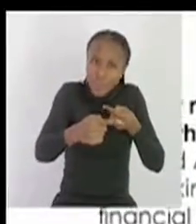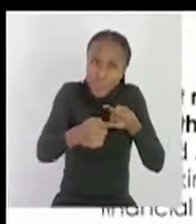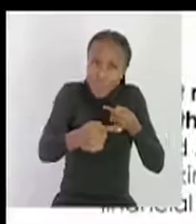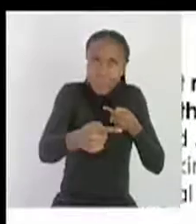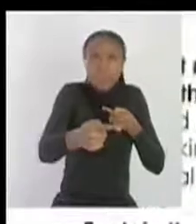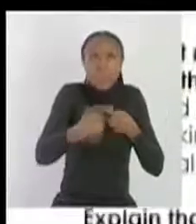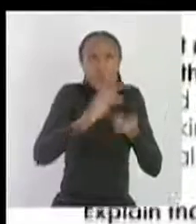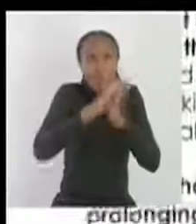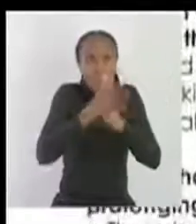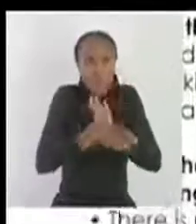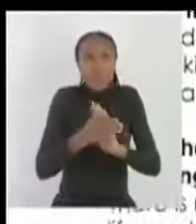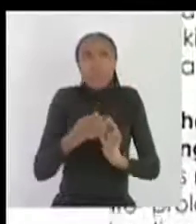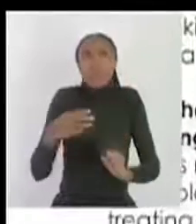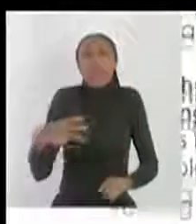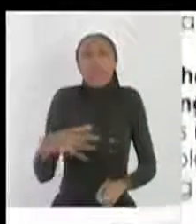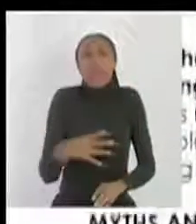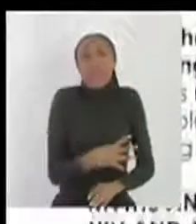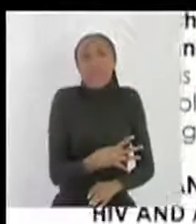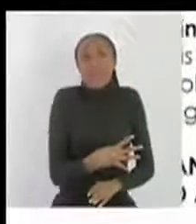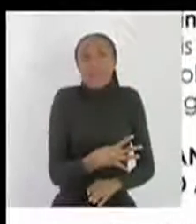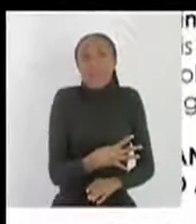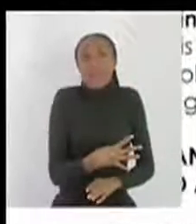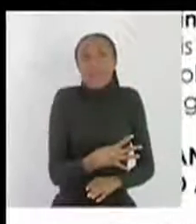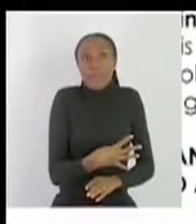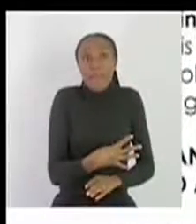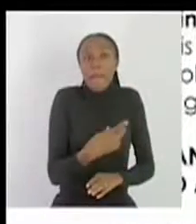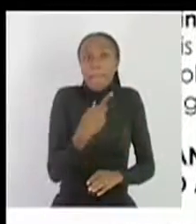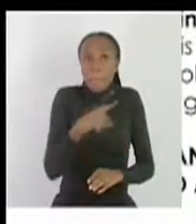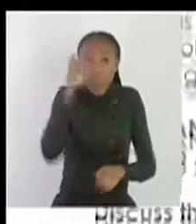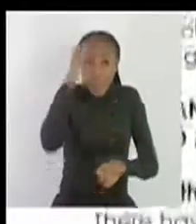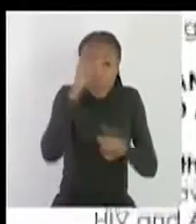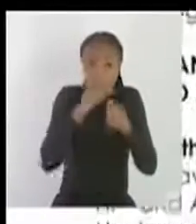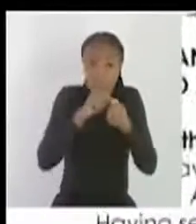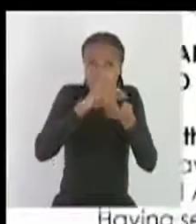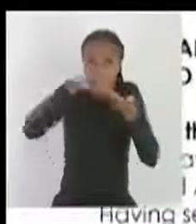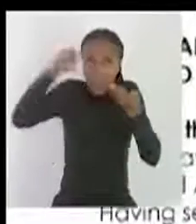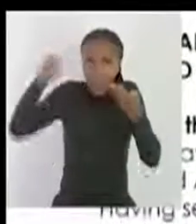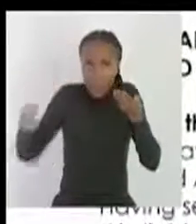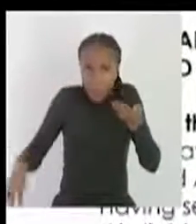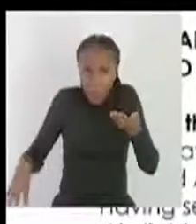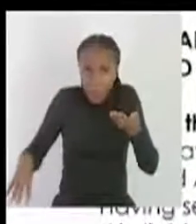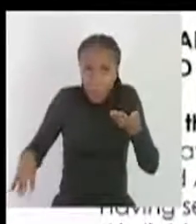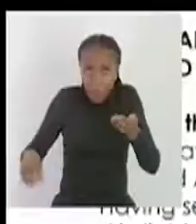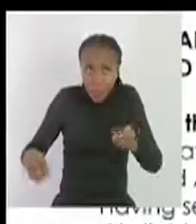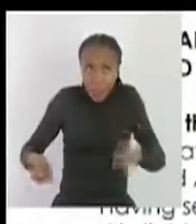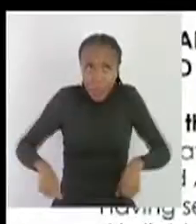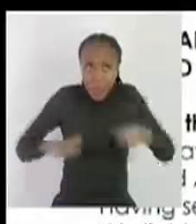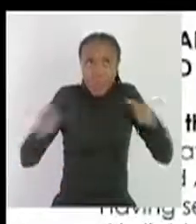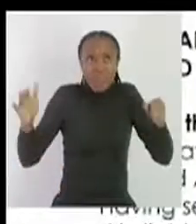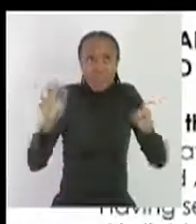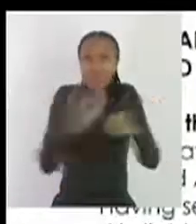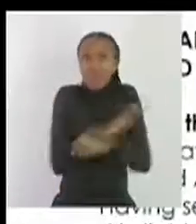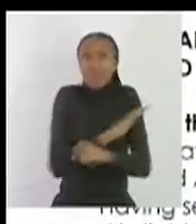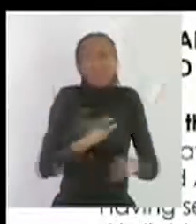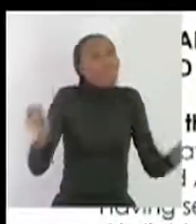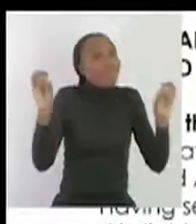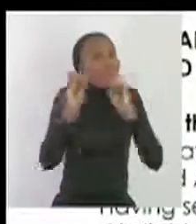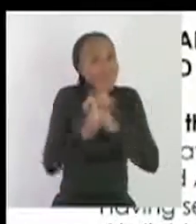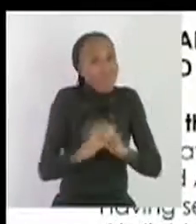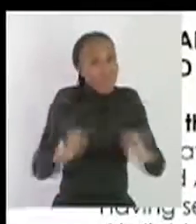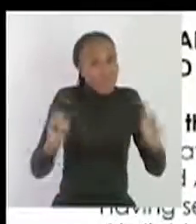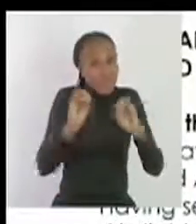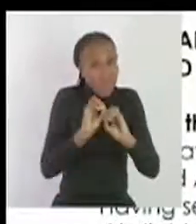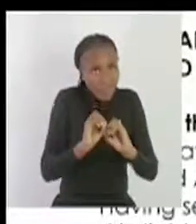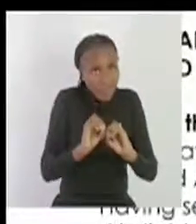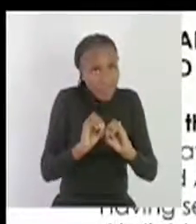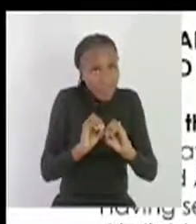into AIDS but then after all there is no cure for this virus and then the last thing that you need to know in today's